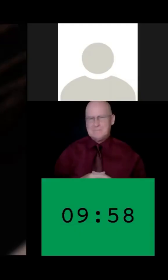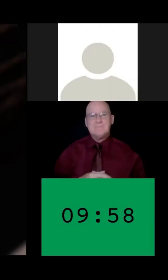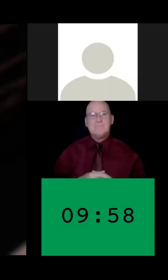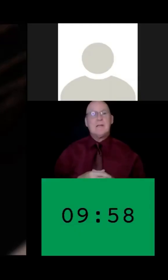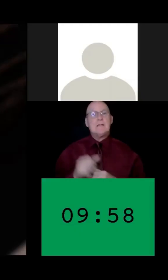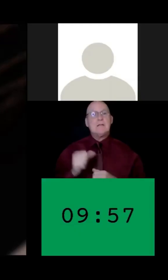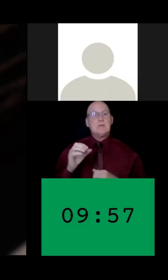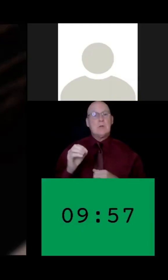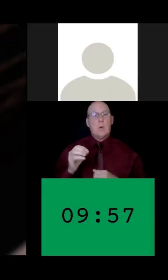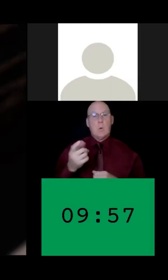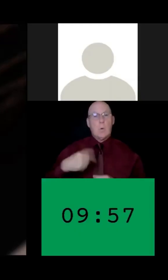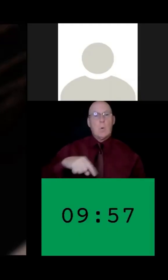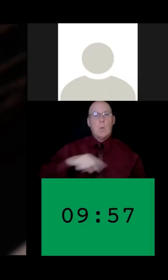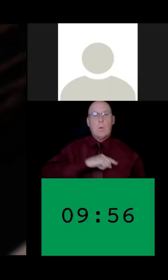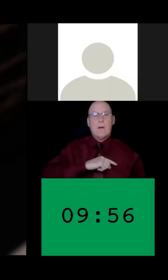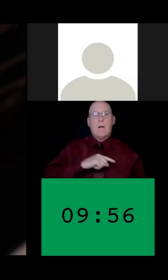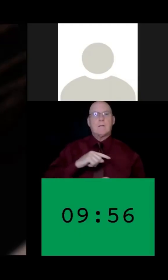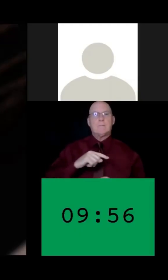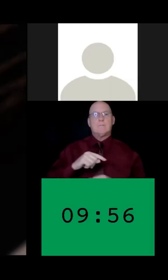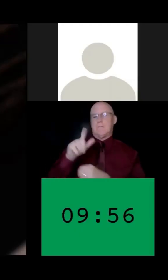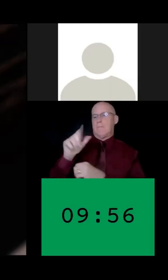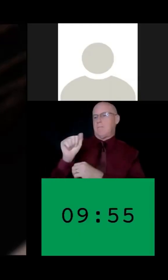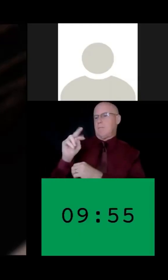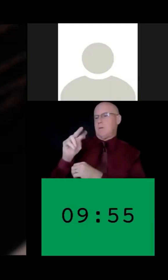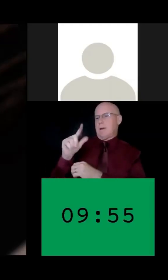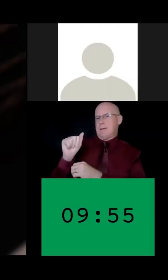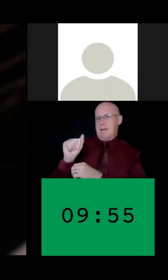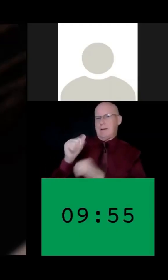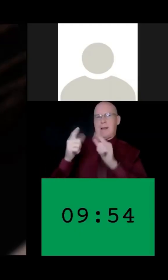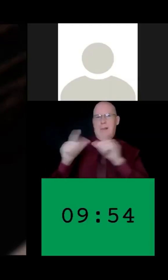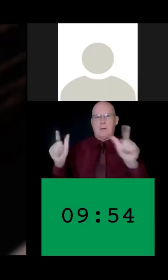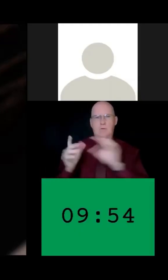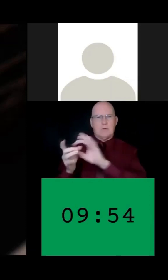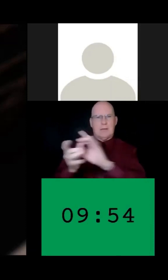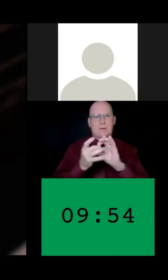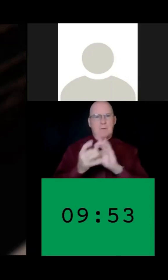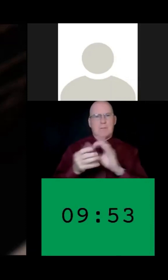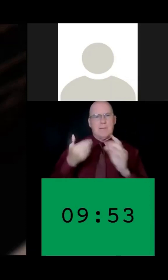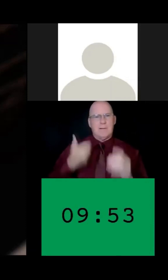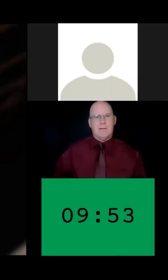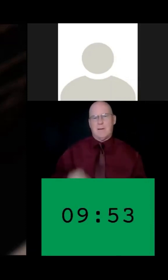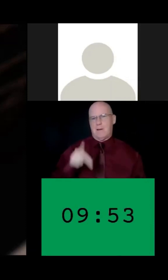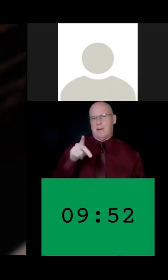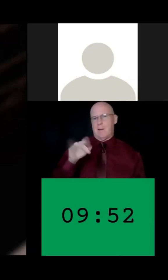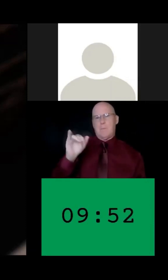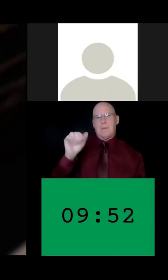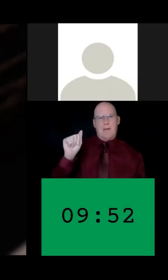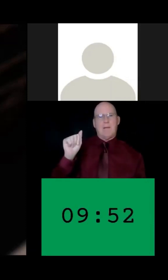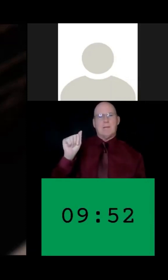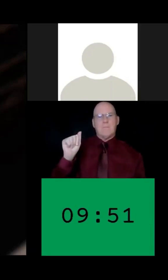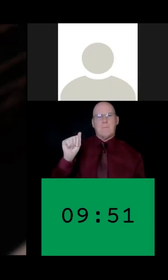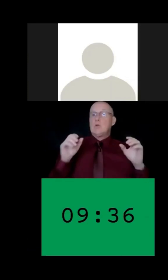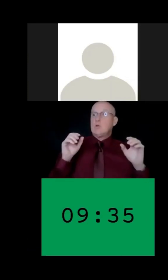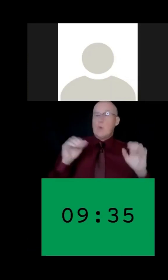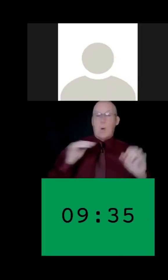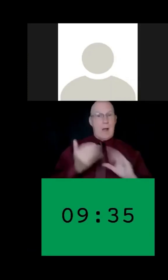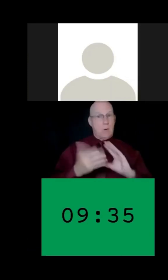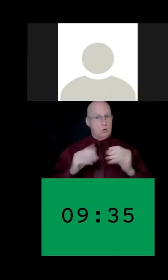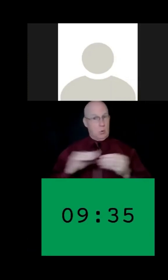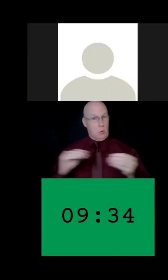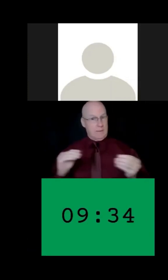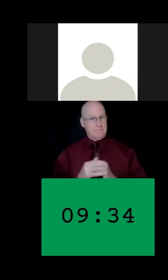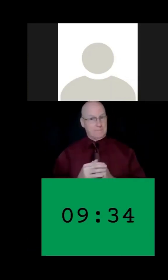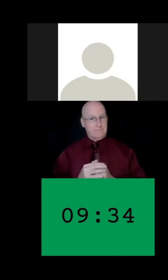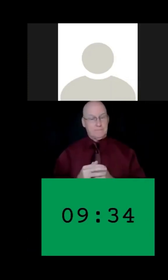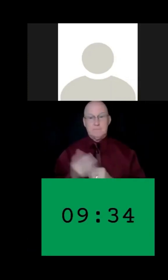We are Lantana Language Collective. My name is Pia Desanglis. I'm one of the four founding members. We